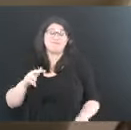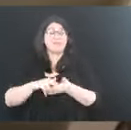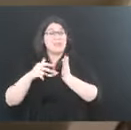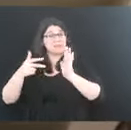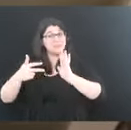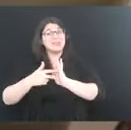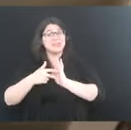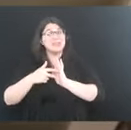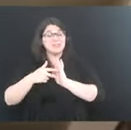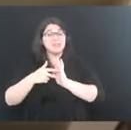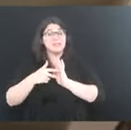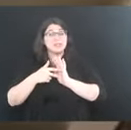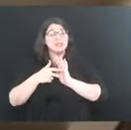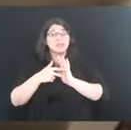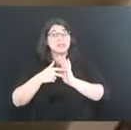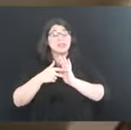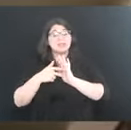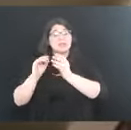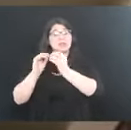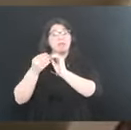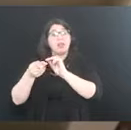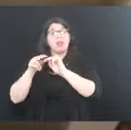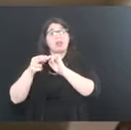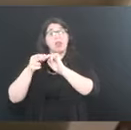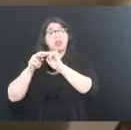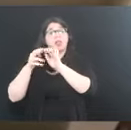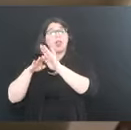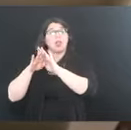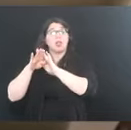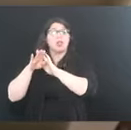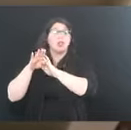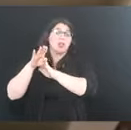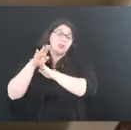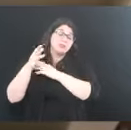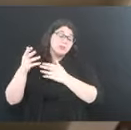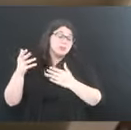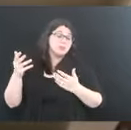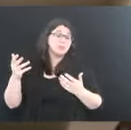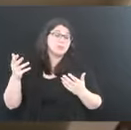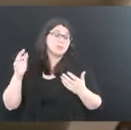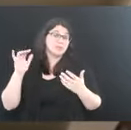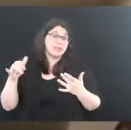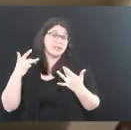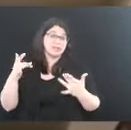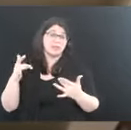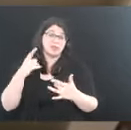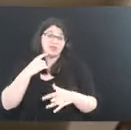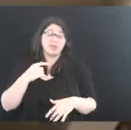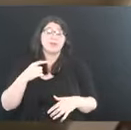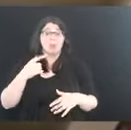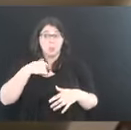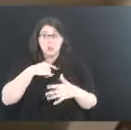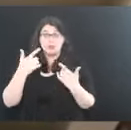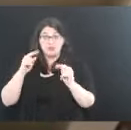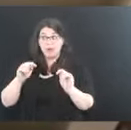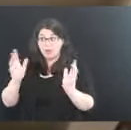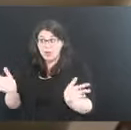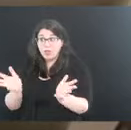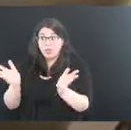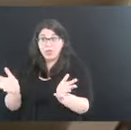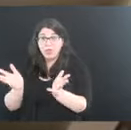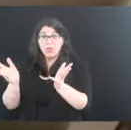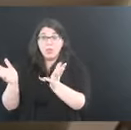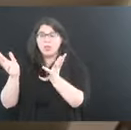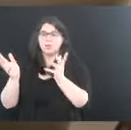those numbers continue to be in those ranges that you described. So, again, as the